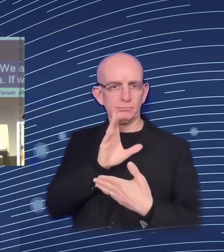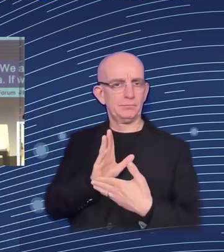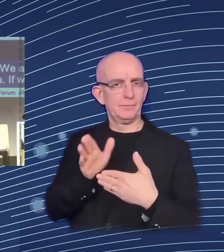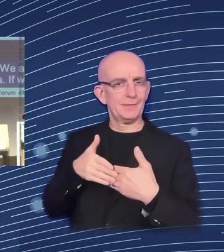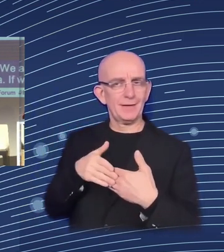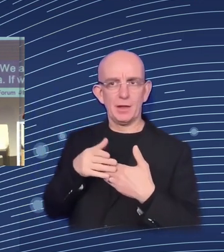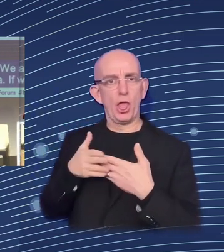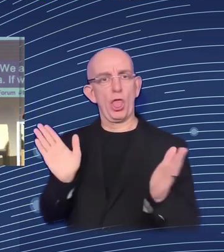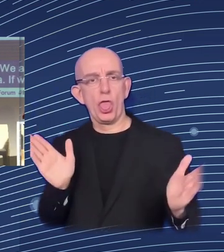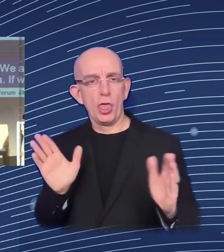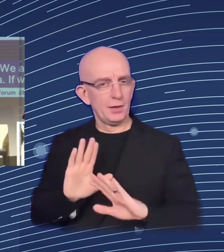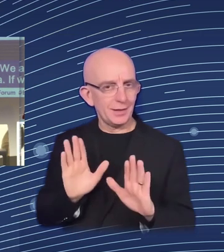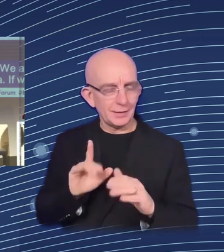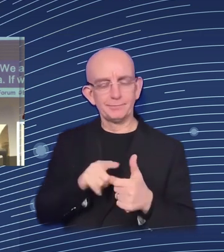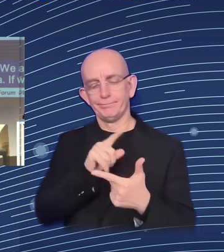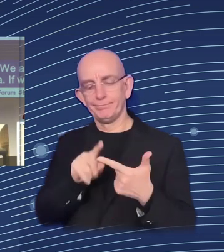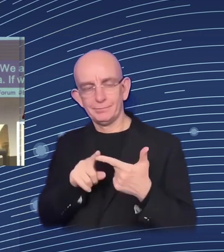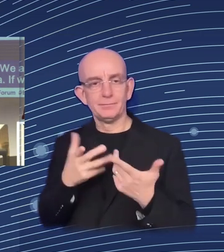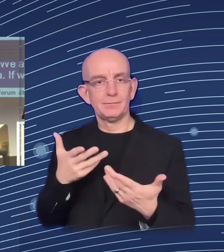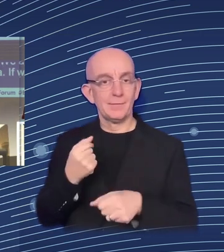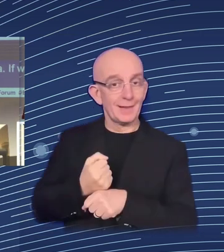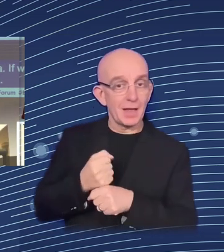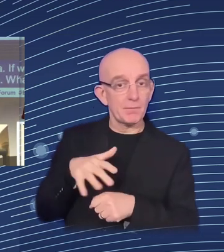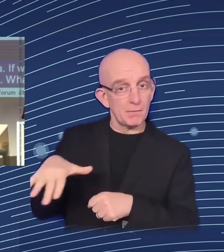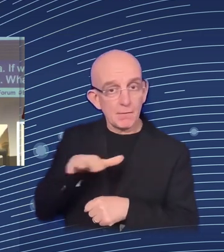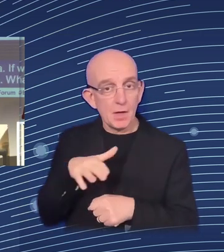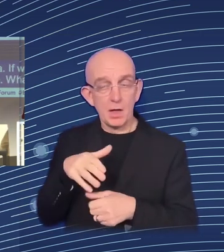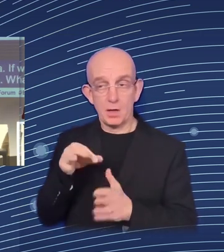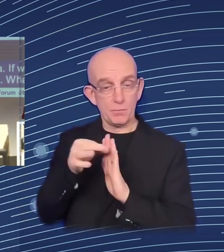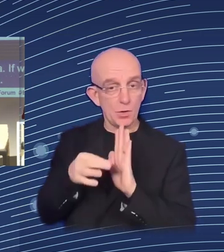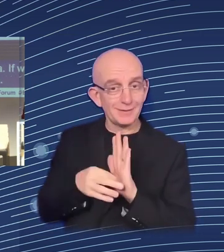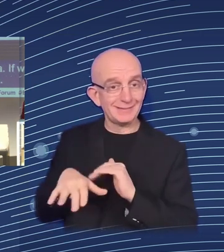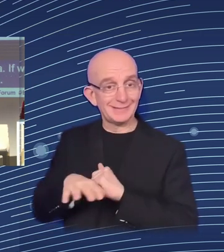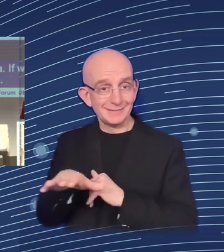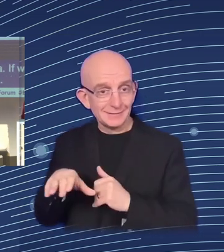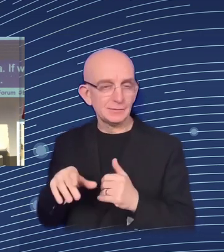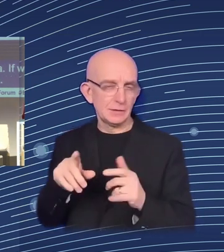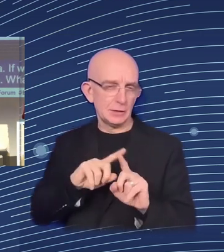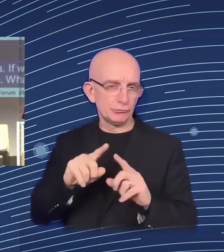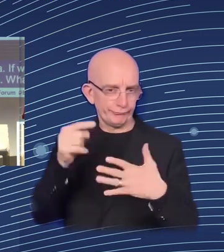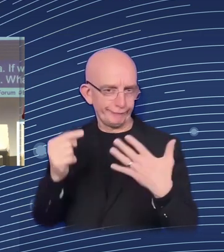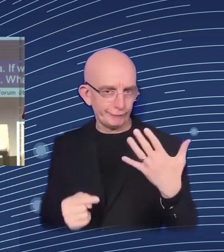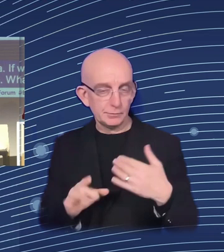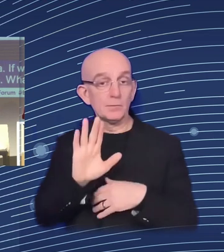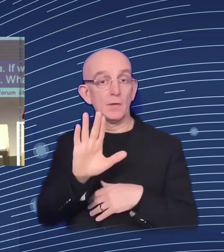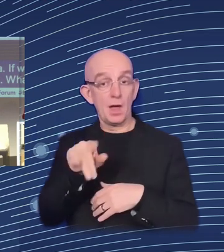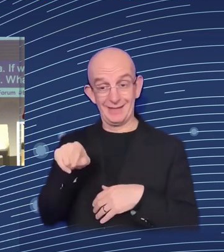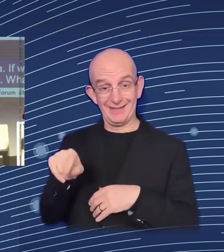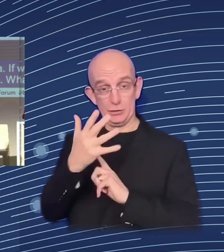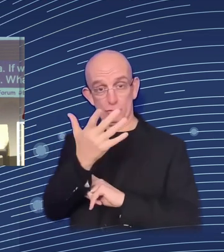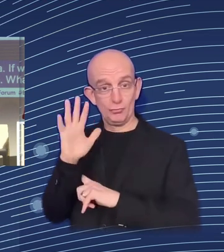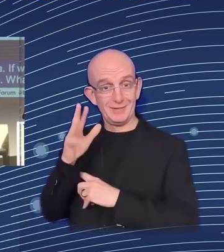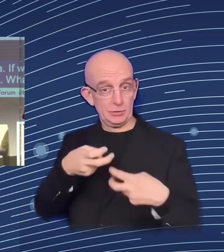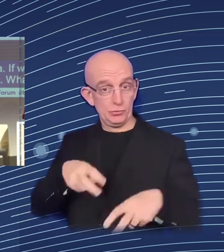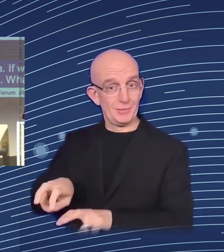and what is leading, what is likely to lead the transformation of our society and economy are policy reforms. Because